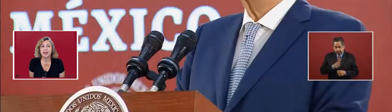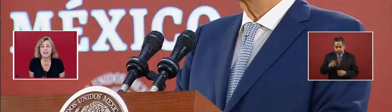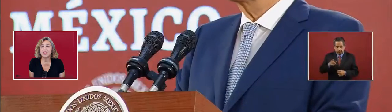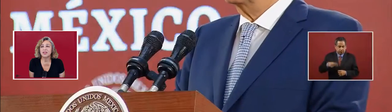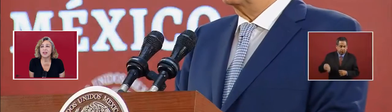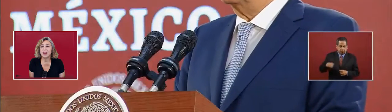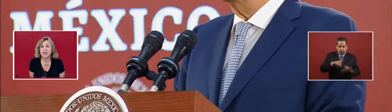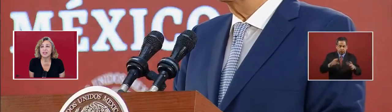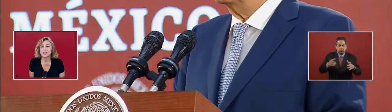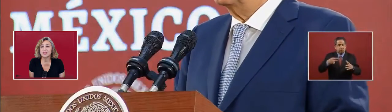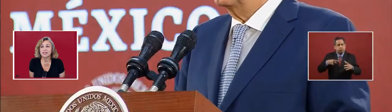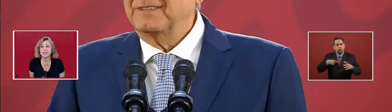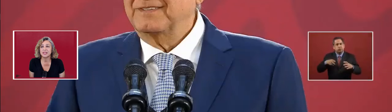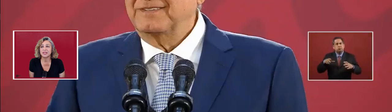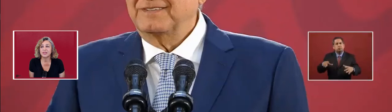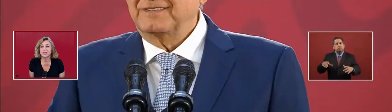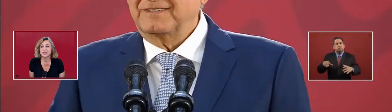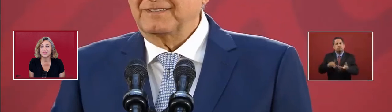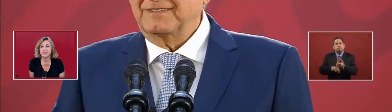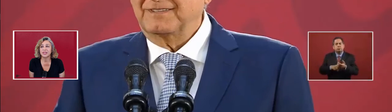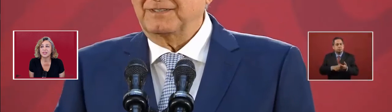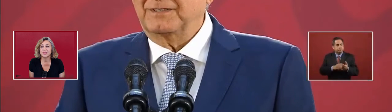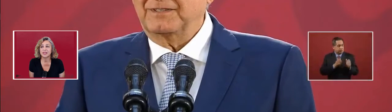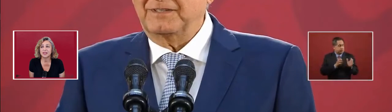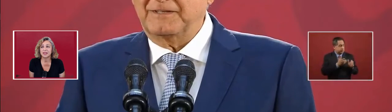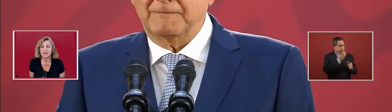And they don't like this, these conservatives.